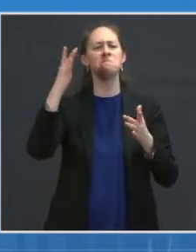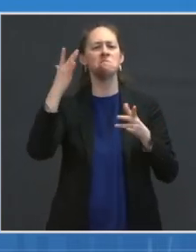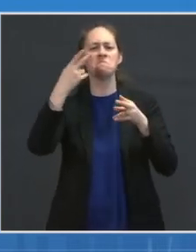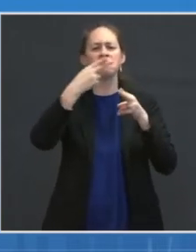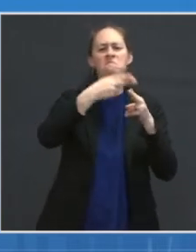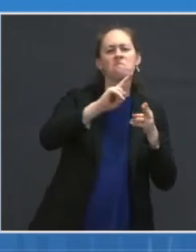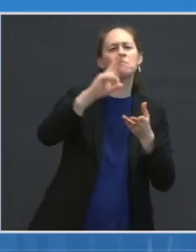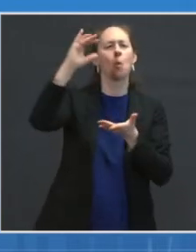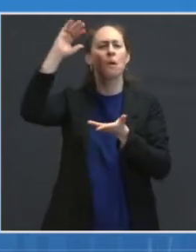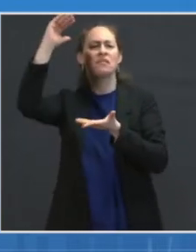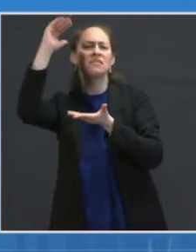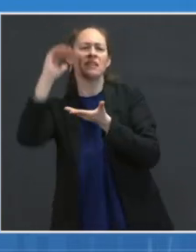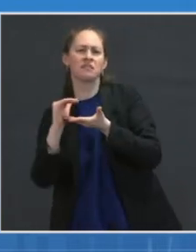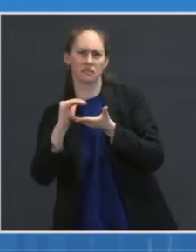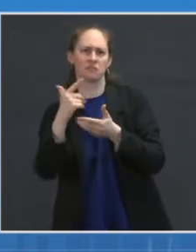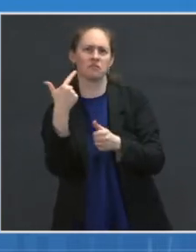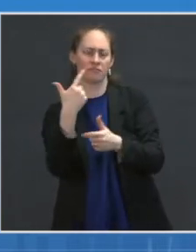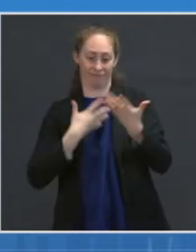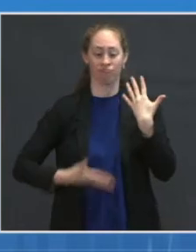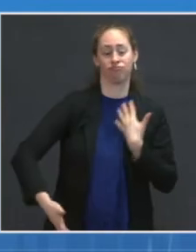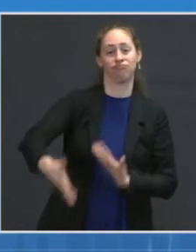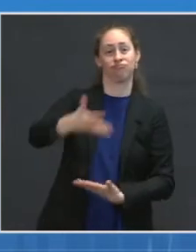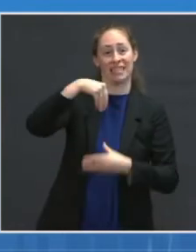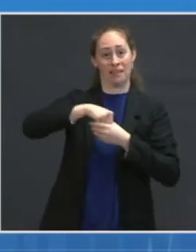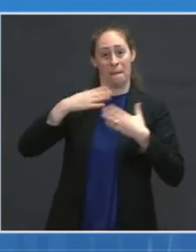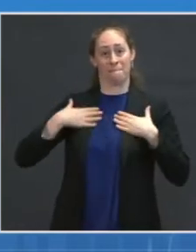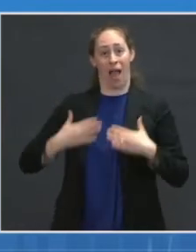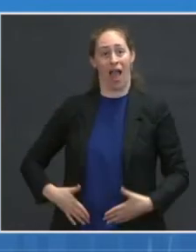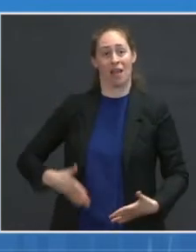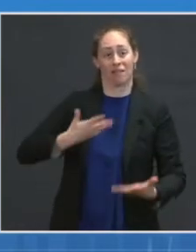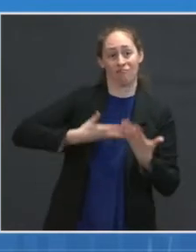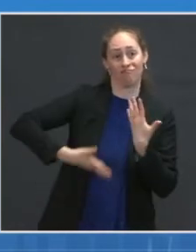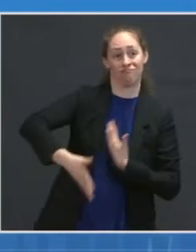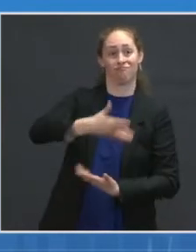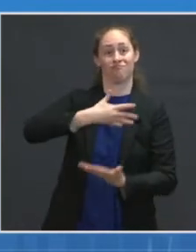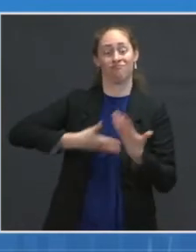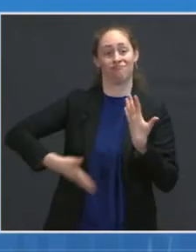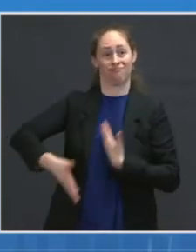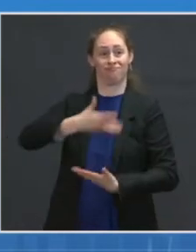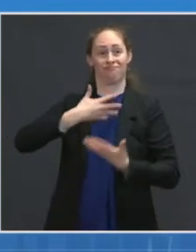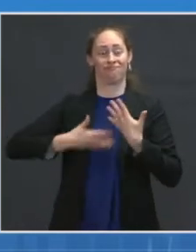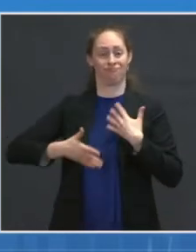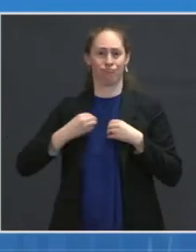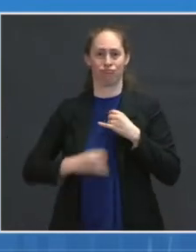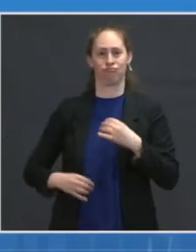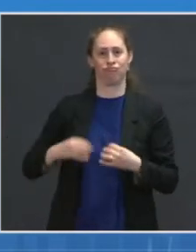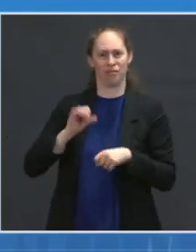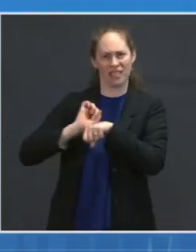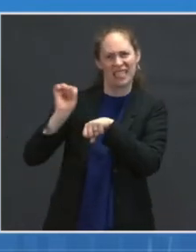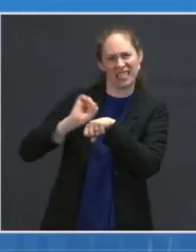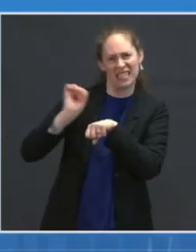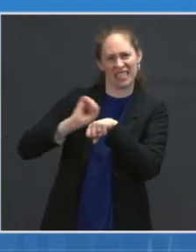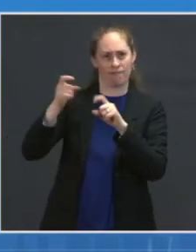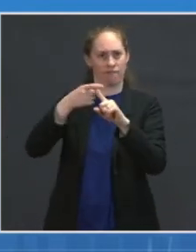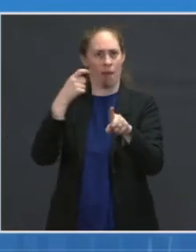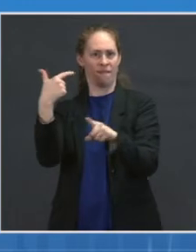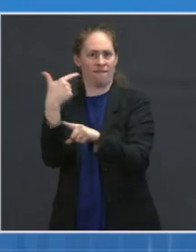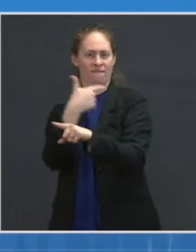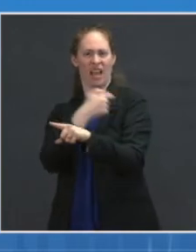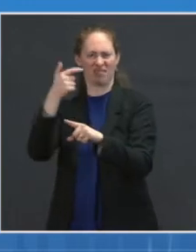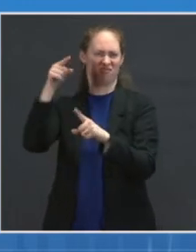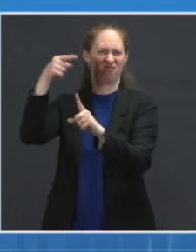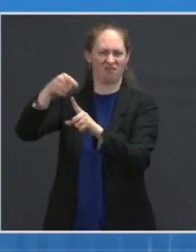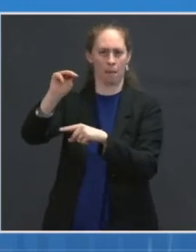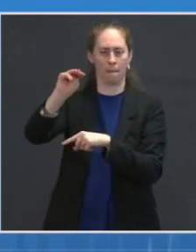antibodies that are induced by the mRNA candidates, it still is within the range of